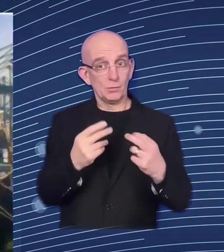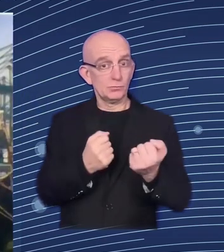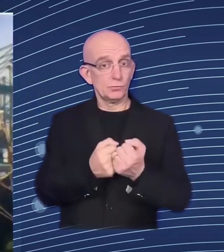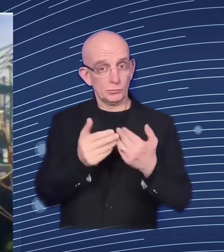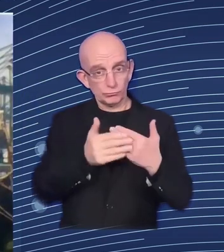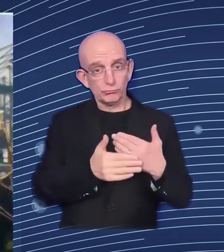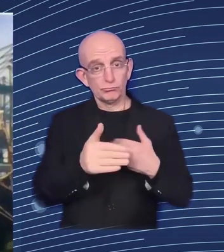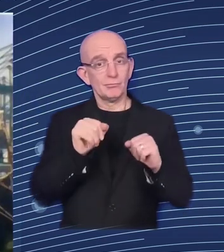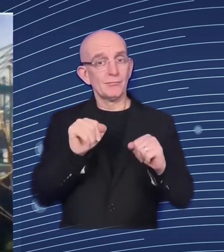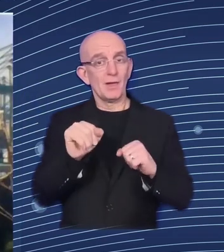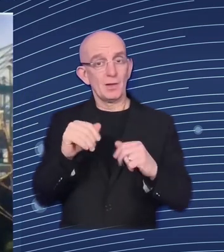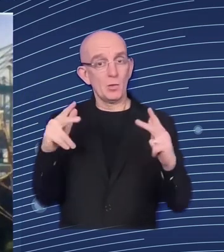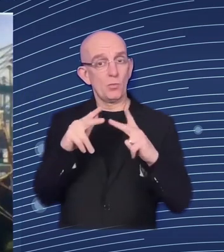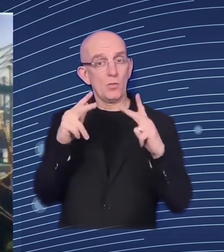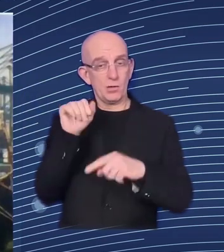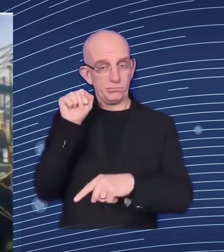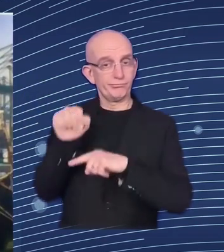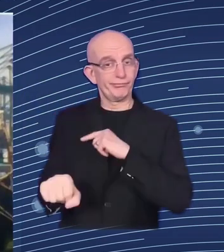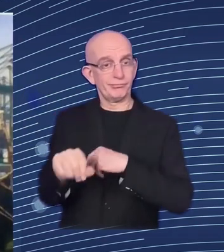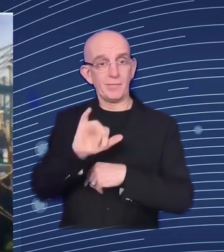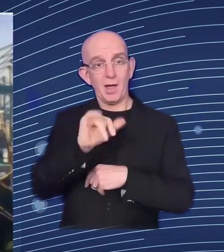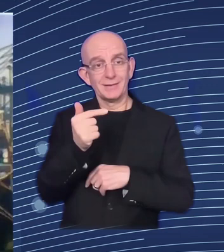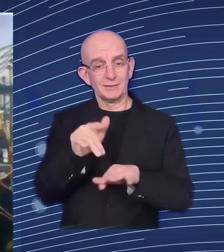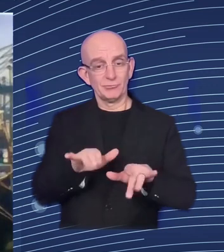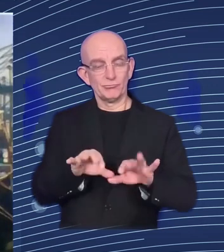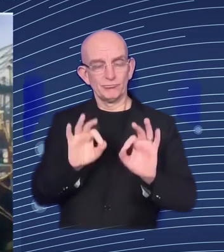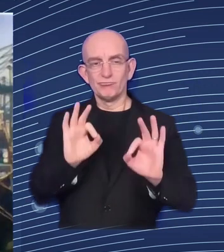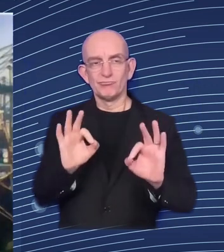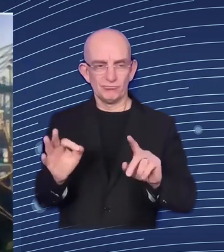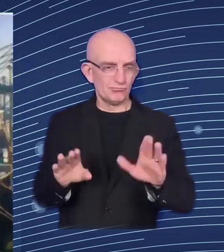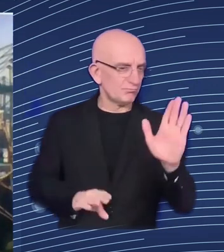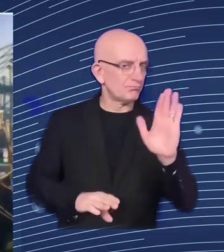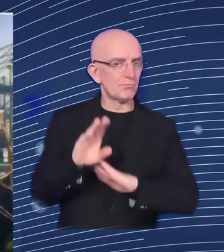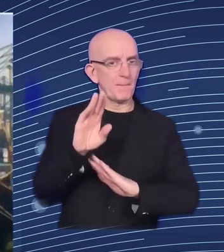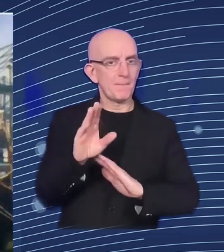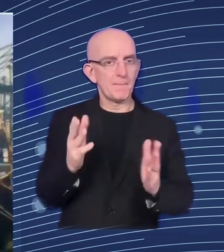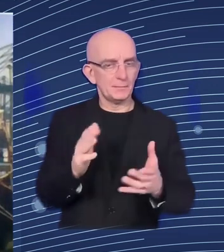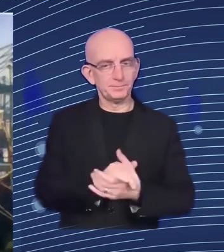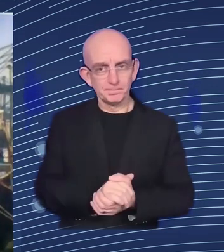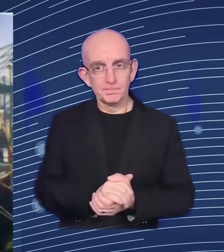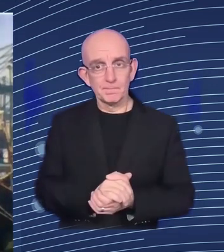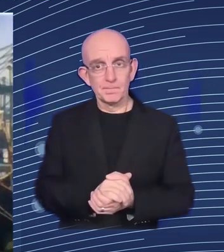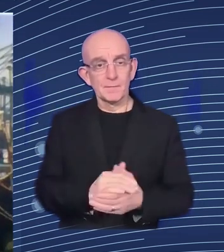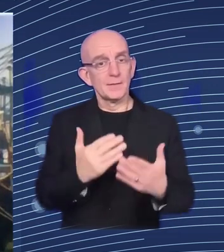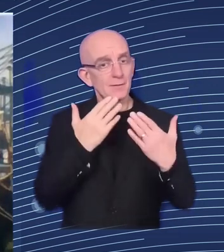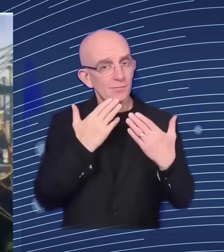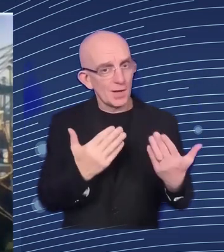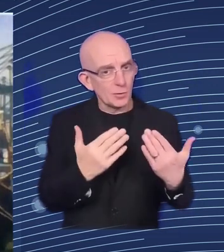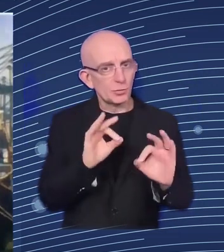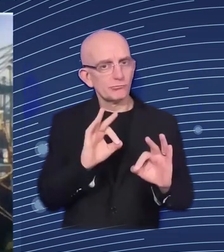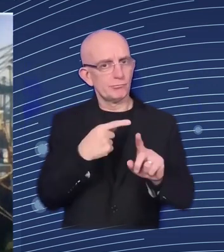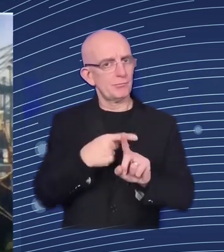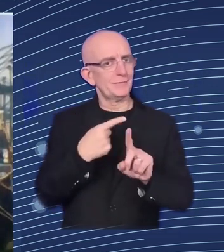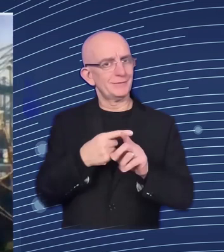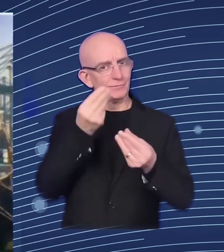a very powerful message to hear a positive take and and to to actually see the opportunities for example in relation to gender equality uh but